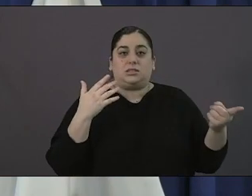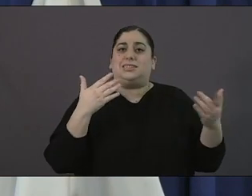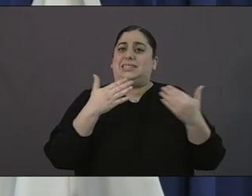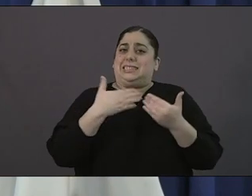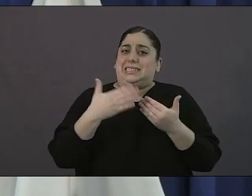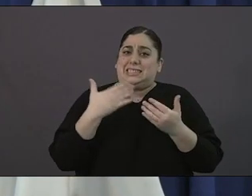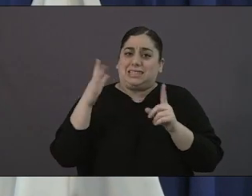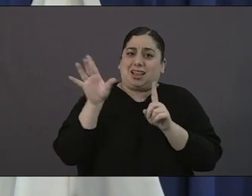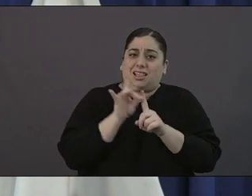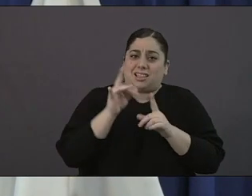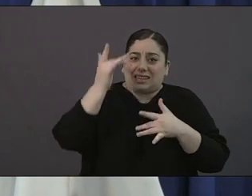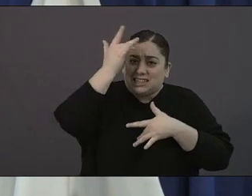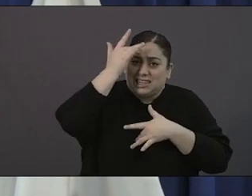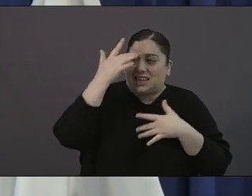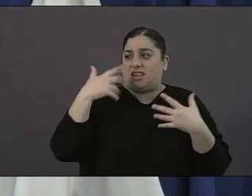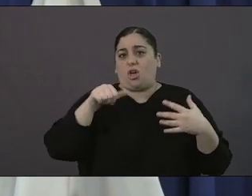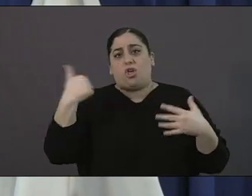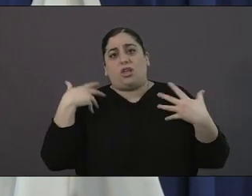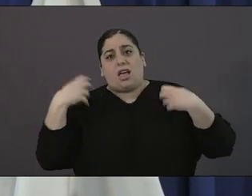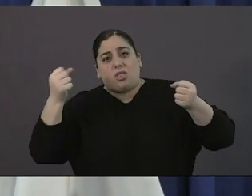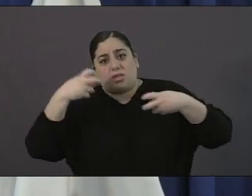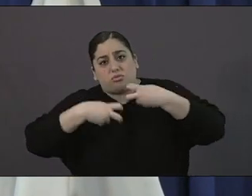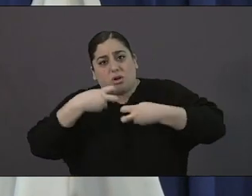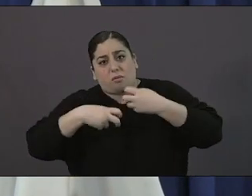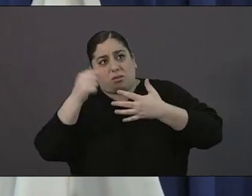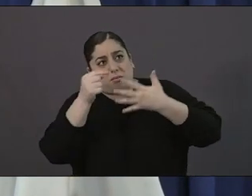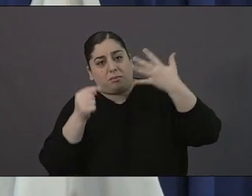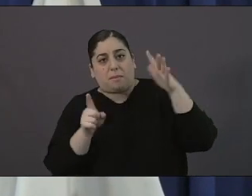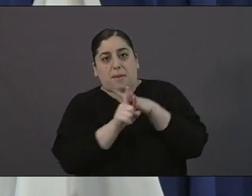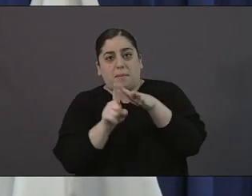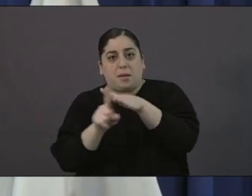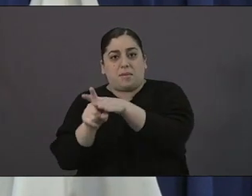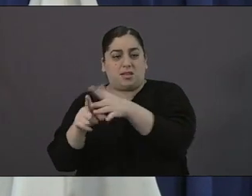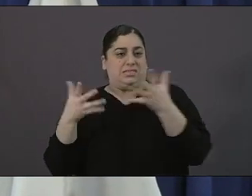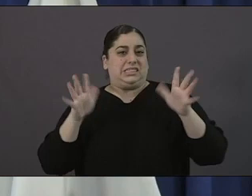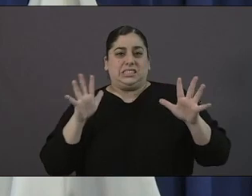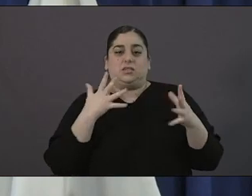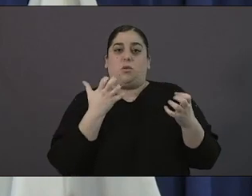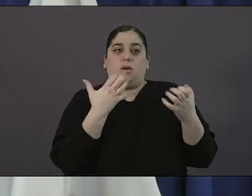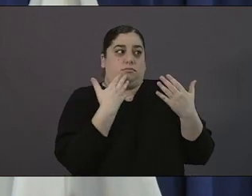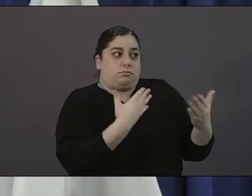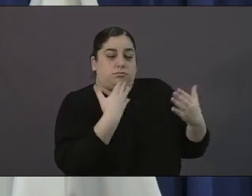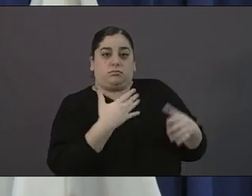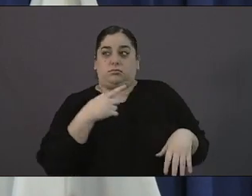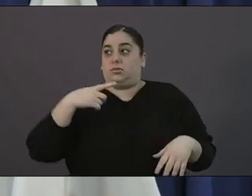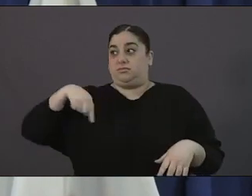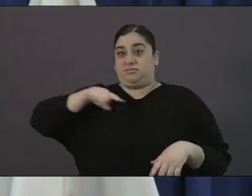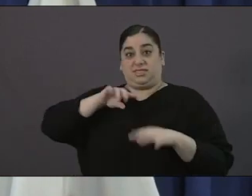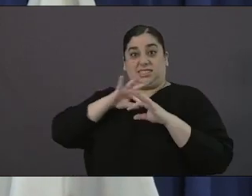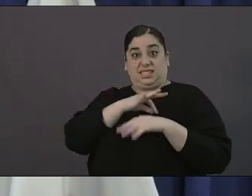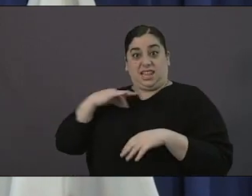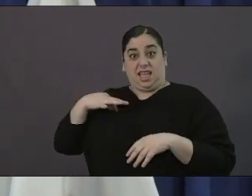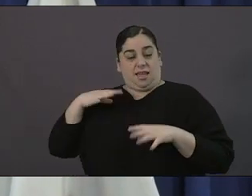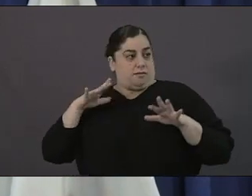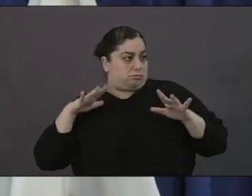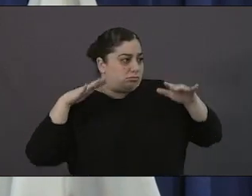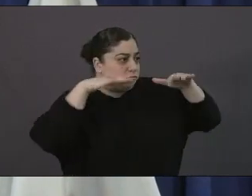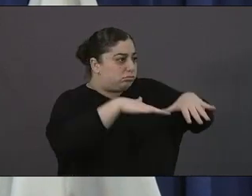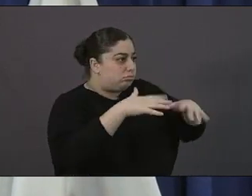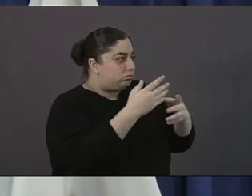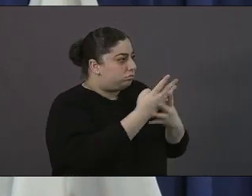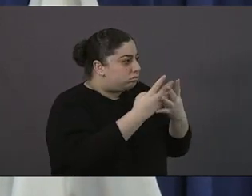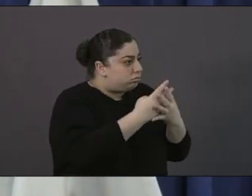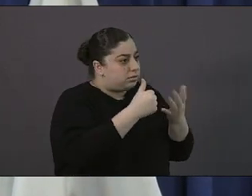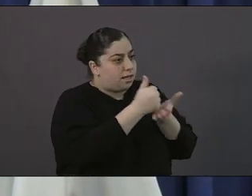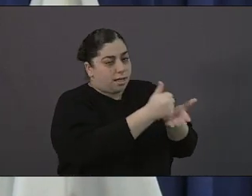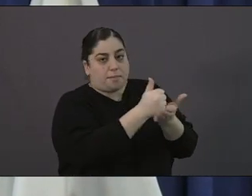help them get back on their feet as i said so now i'd like to introduce uh two folks have really been drivers at this really setting the standard for san diego and i